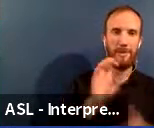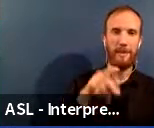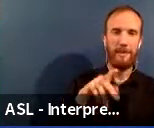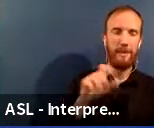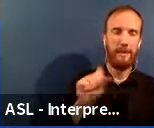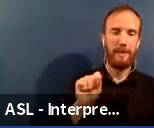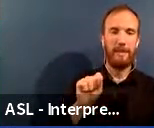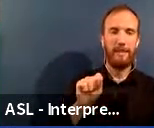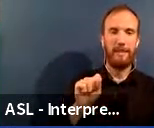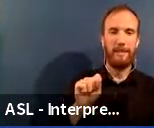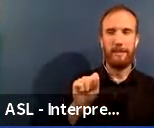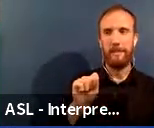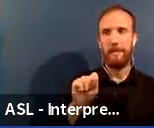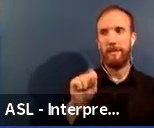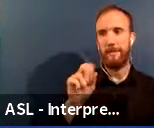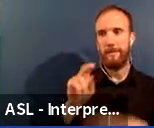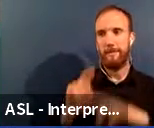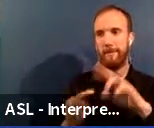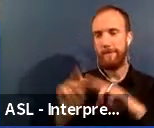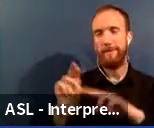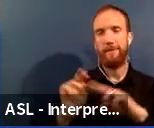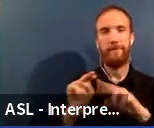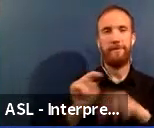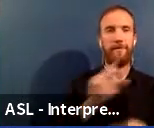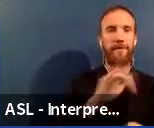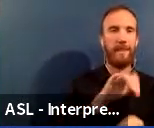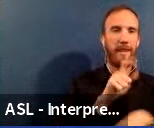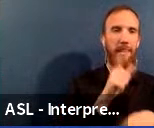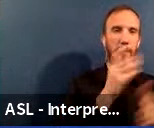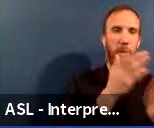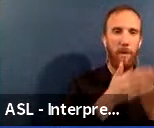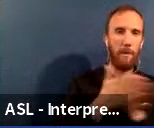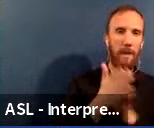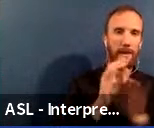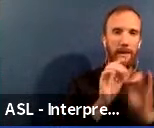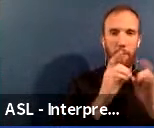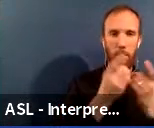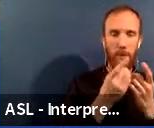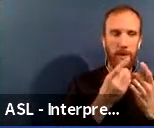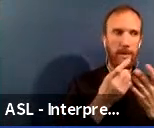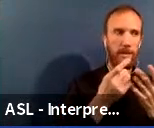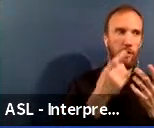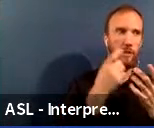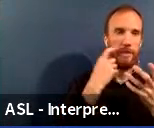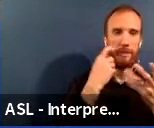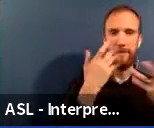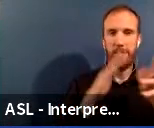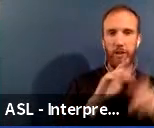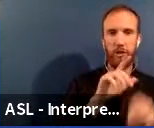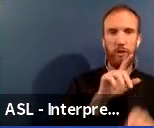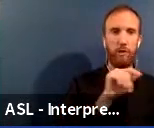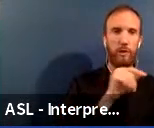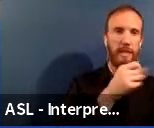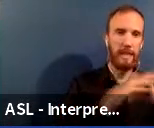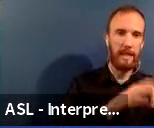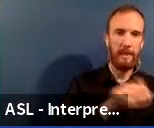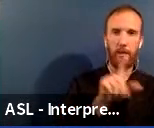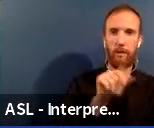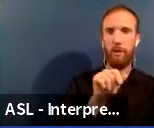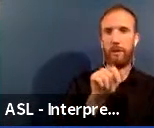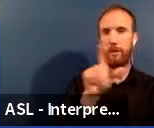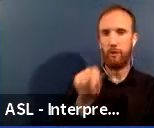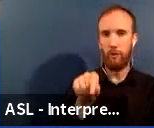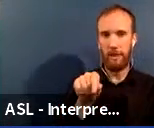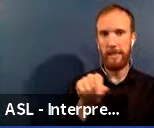facilities and capital planning department has recently completed the 2019 2020 facilities assessment, as